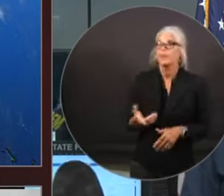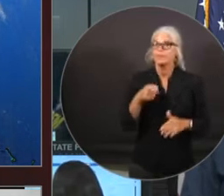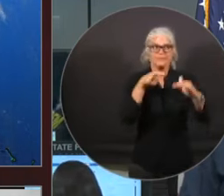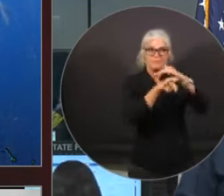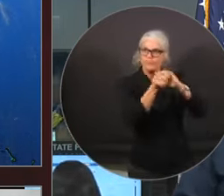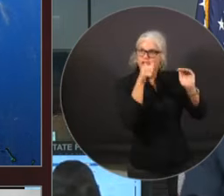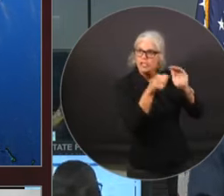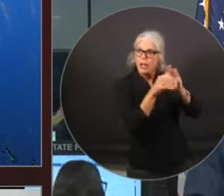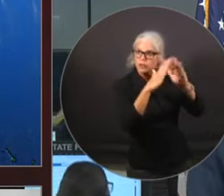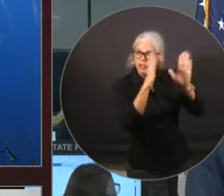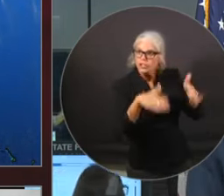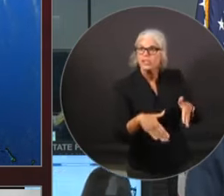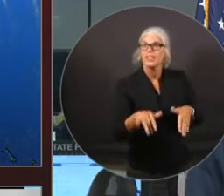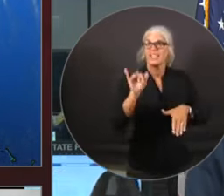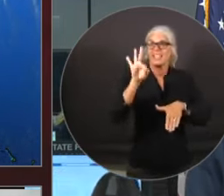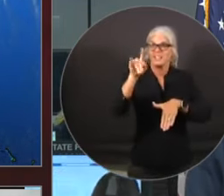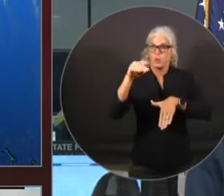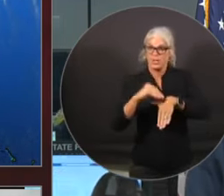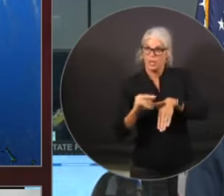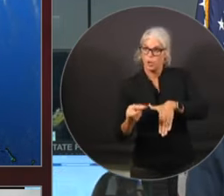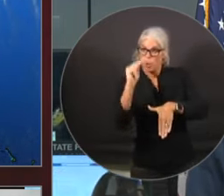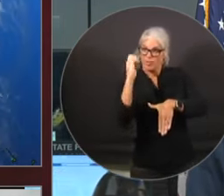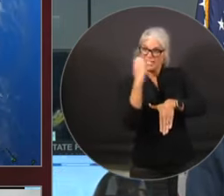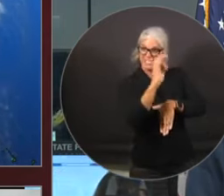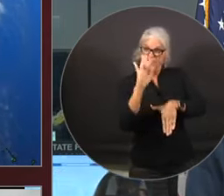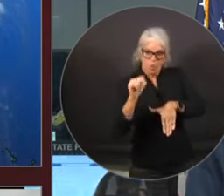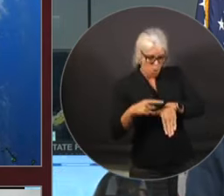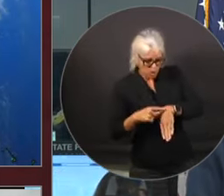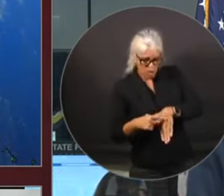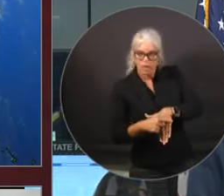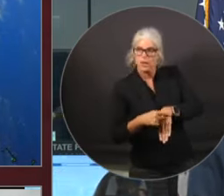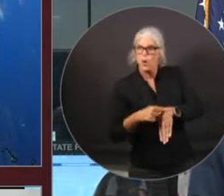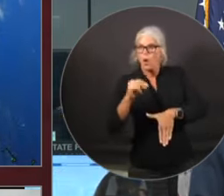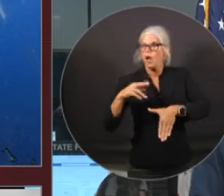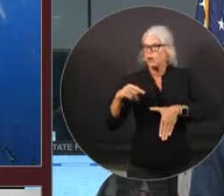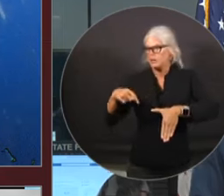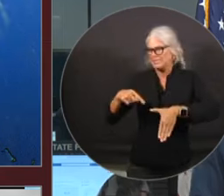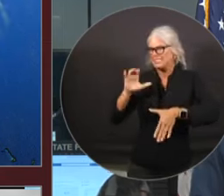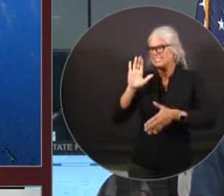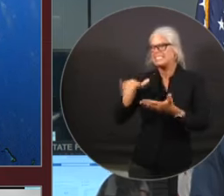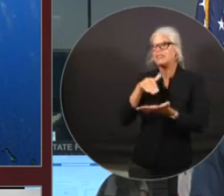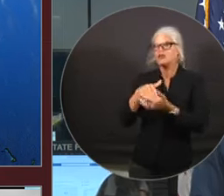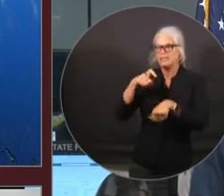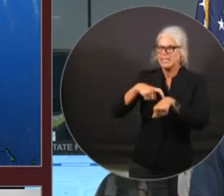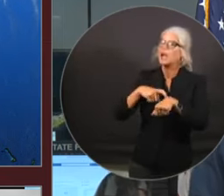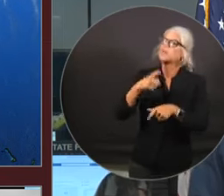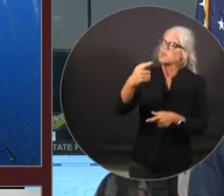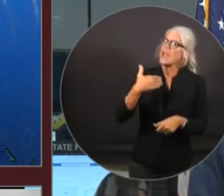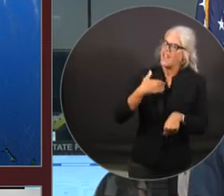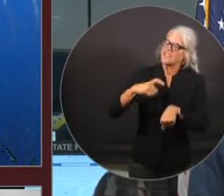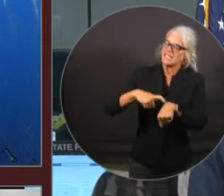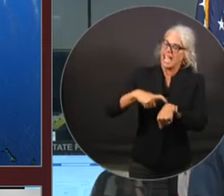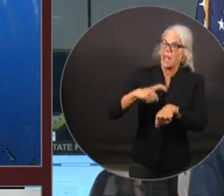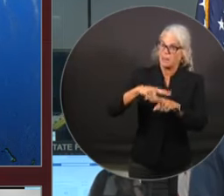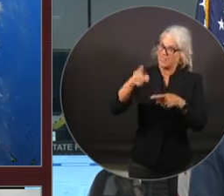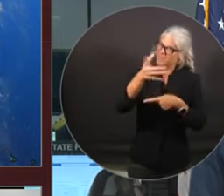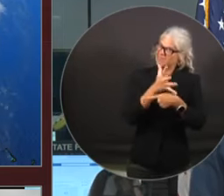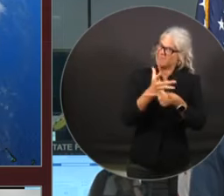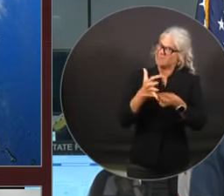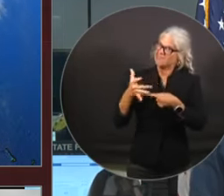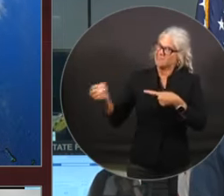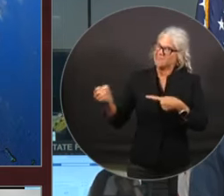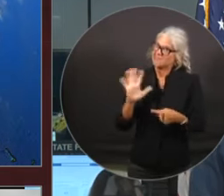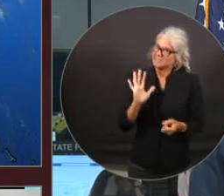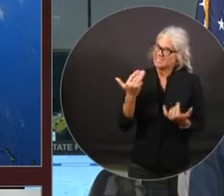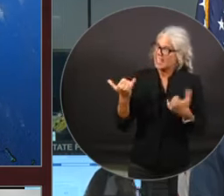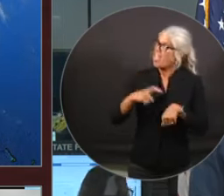you're in northeast Florida, north central Florida, you still have some time, but those hours are starting to wane. So please make sure you're doing what you